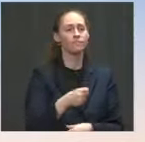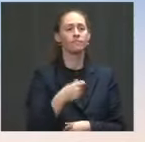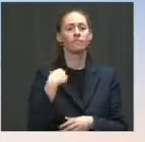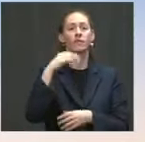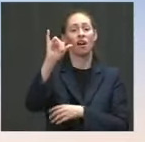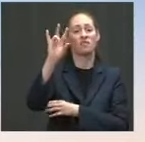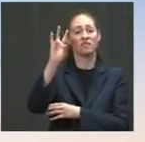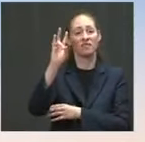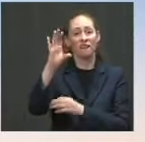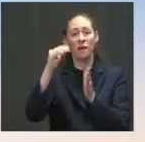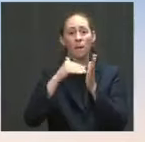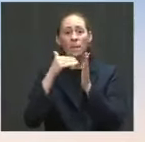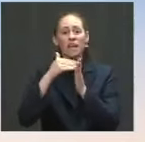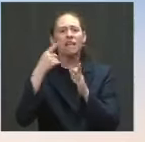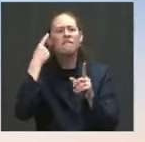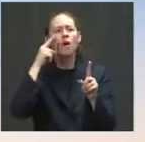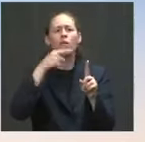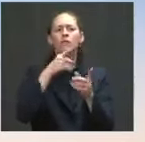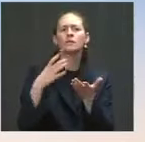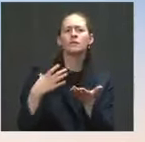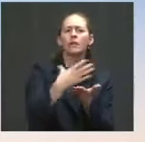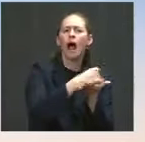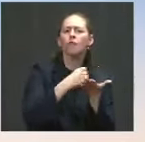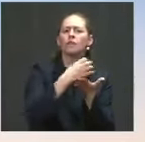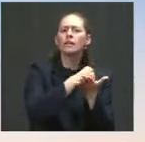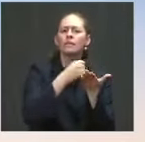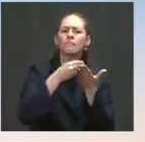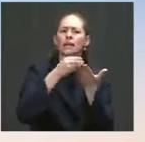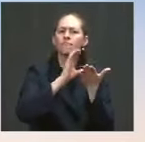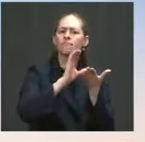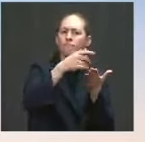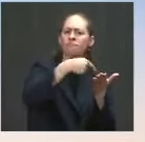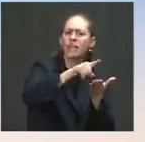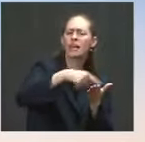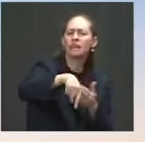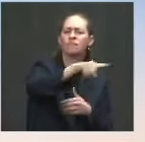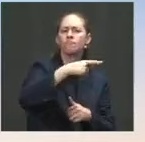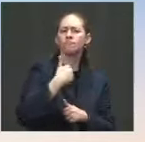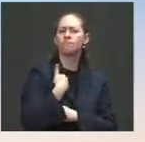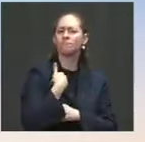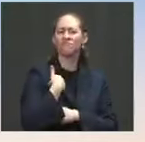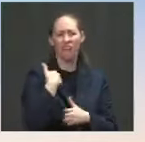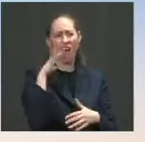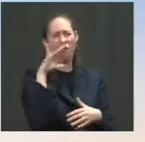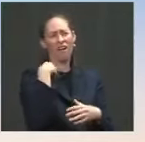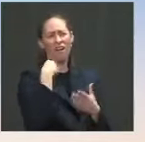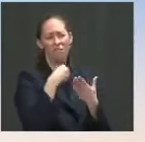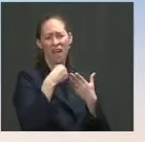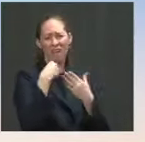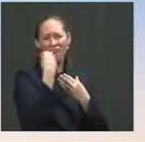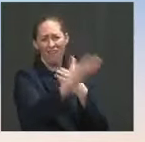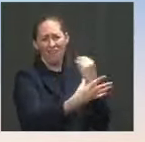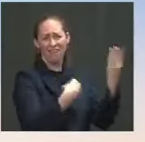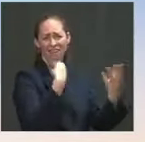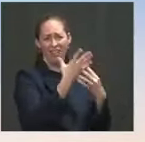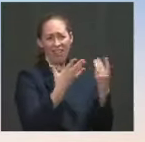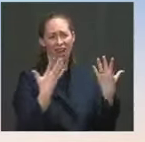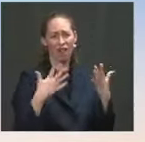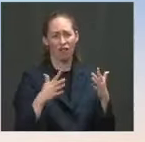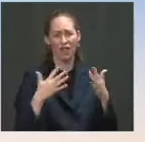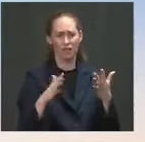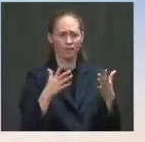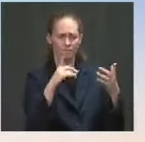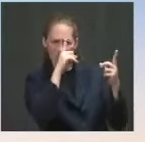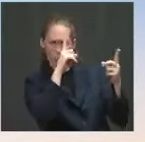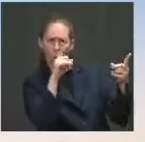payment of salaries for Afghan soldiers. It is important to us, and it is a fundamental value to continue to be partners and support their